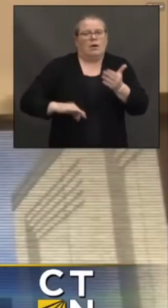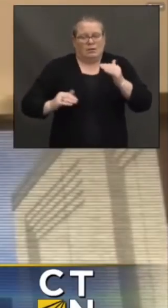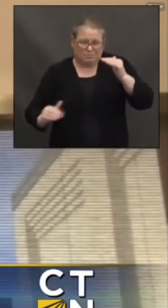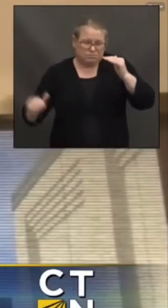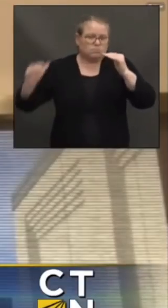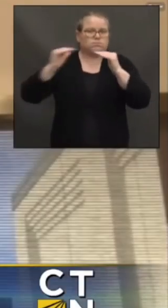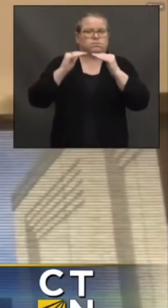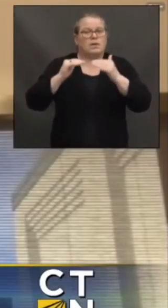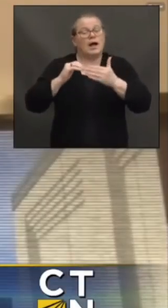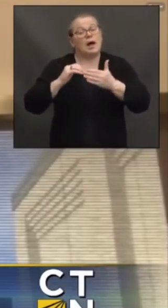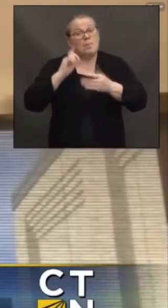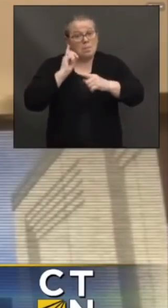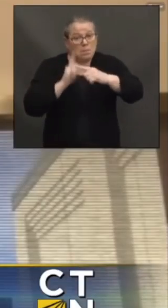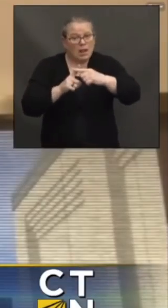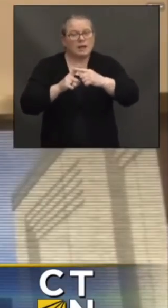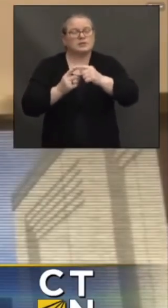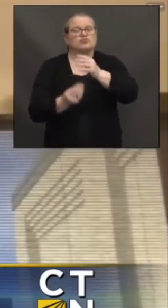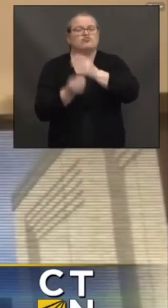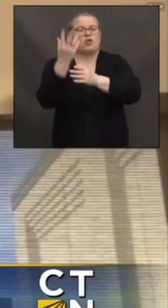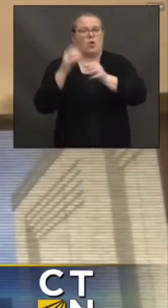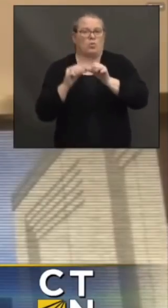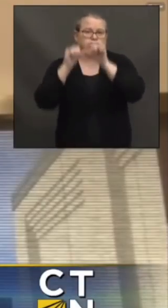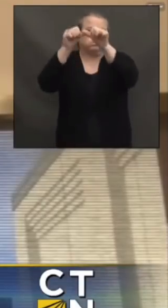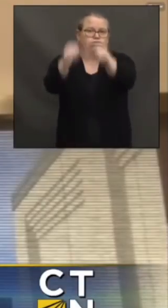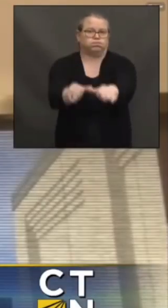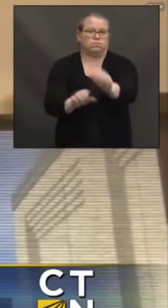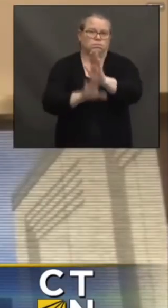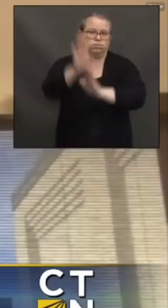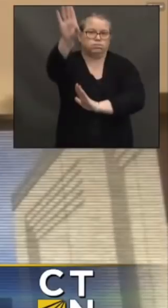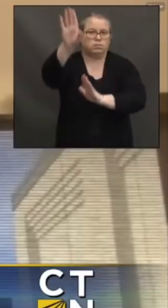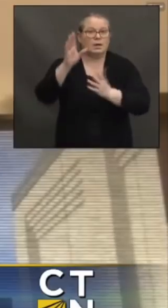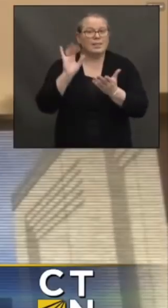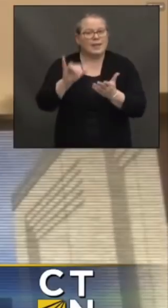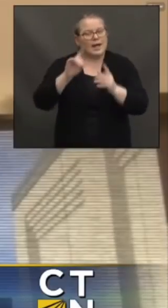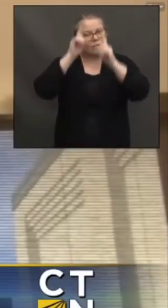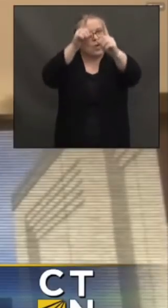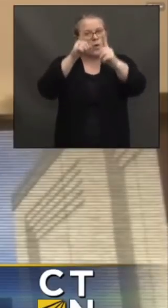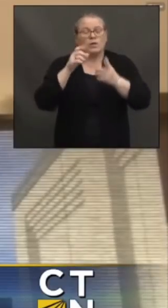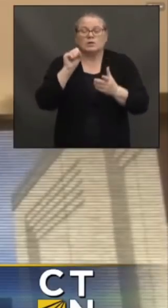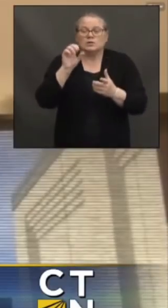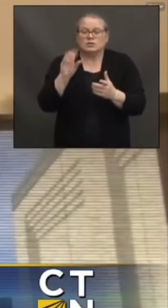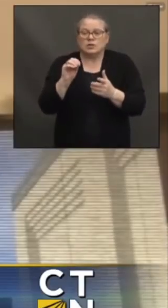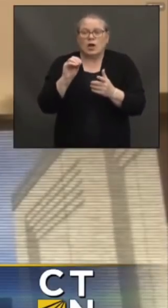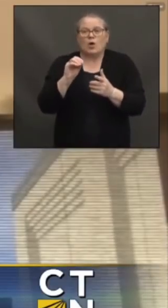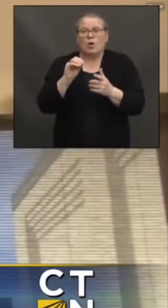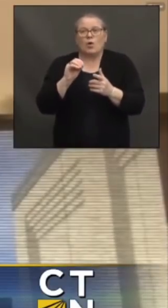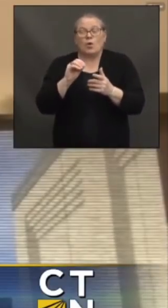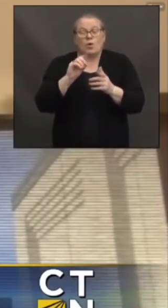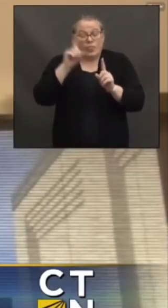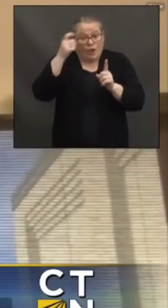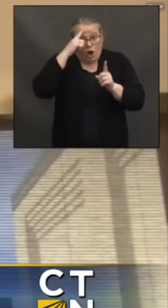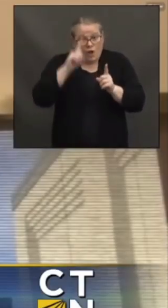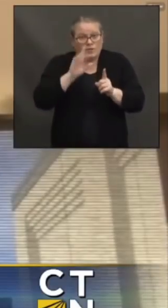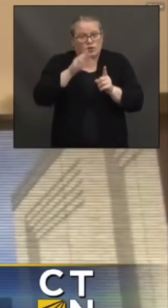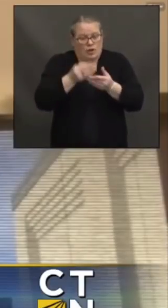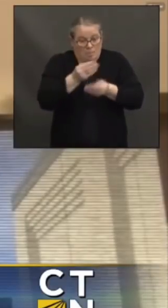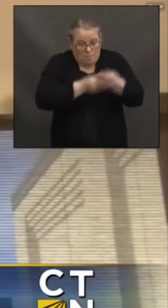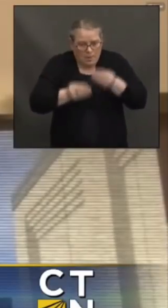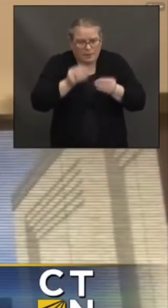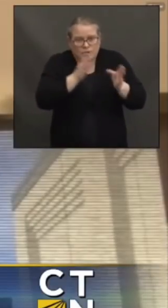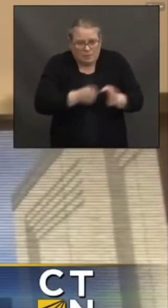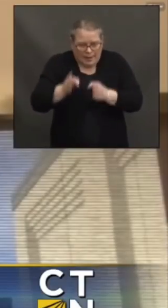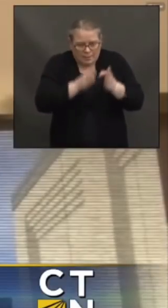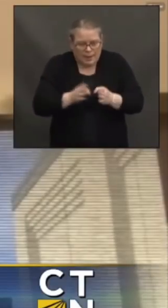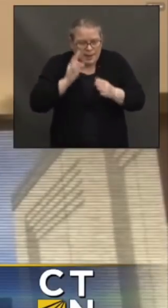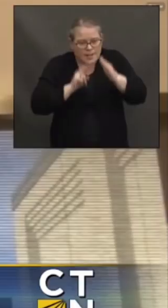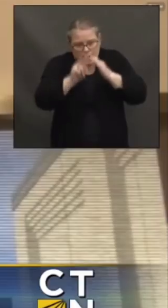that's before the legislature to control spending while at the same time really relying on stimulus to grow the economy. We're going to get back to a place of